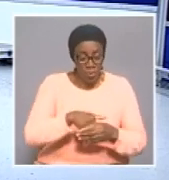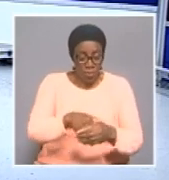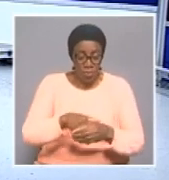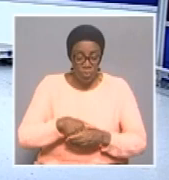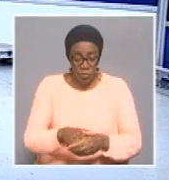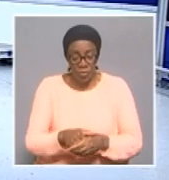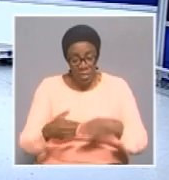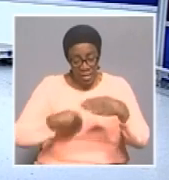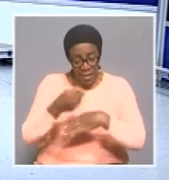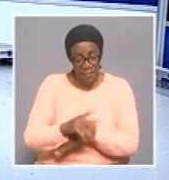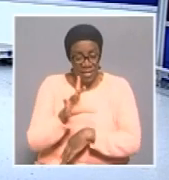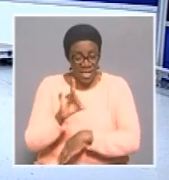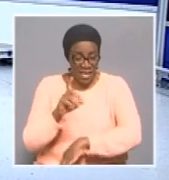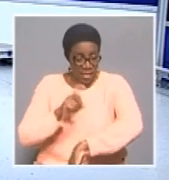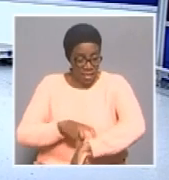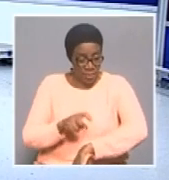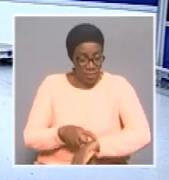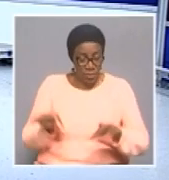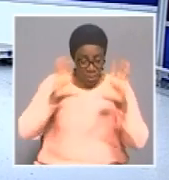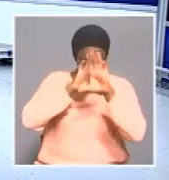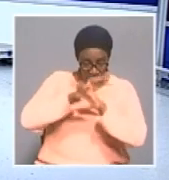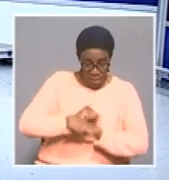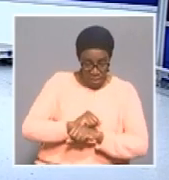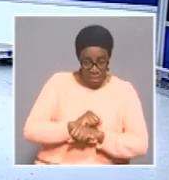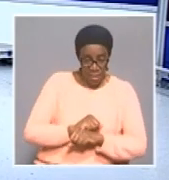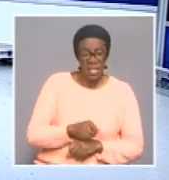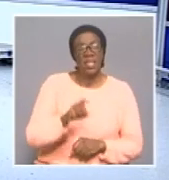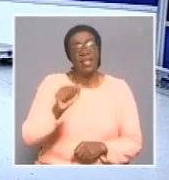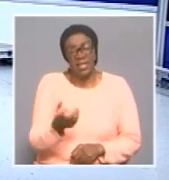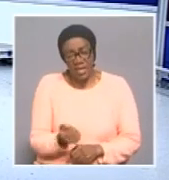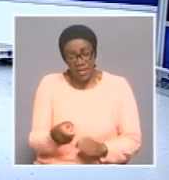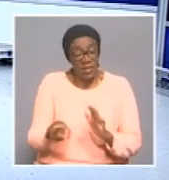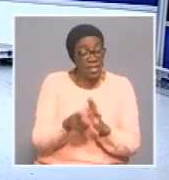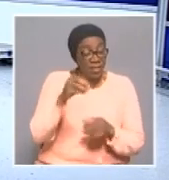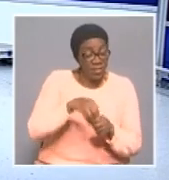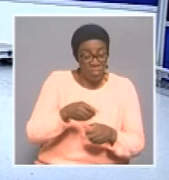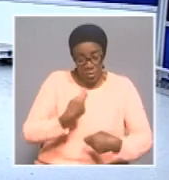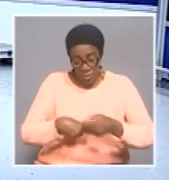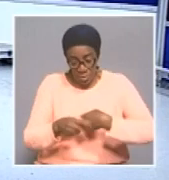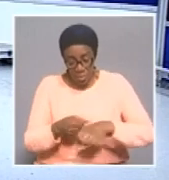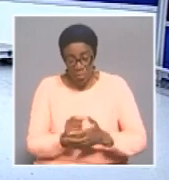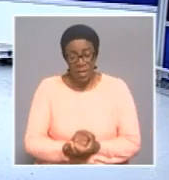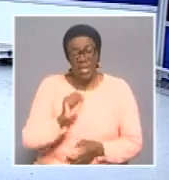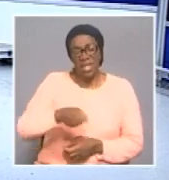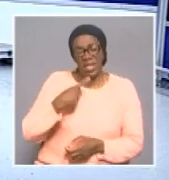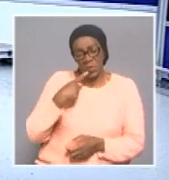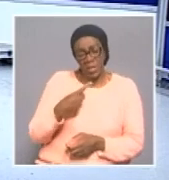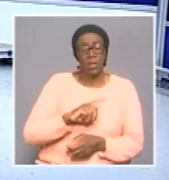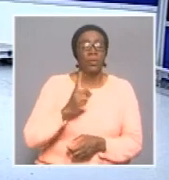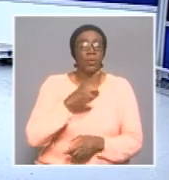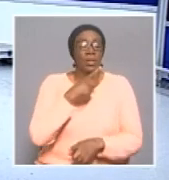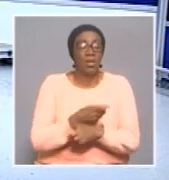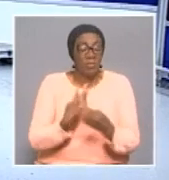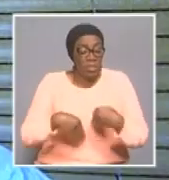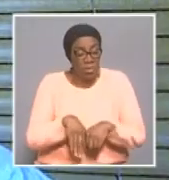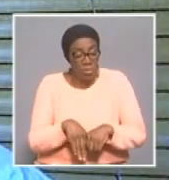likely to have an impact or negative impact on the economy. Can you briefly just talk to us about what the government is doing to ensure that there is a balance